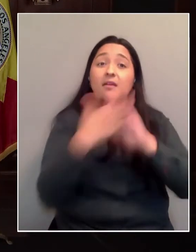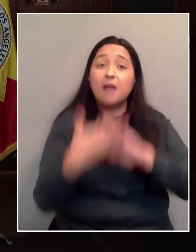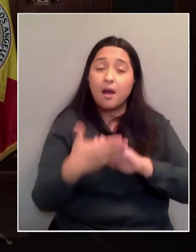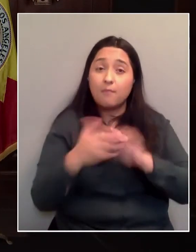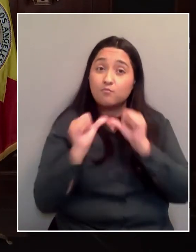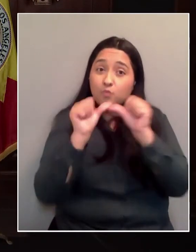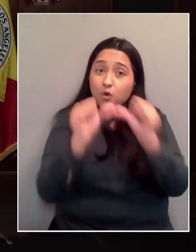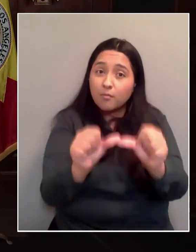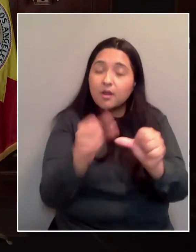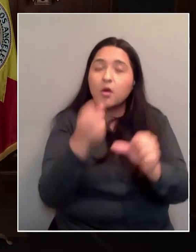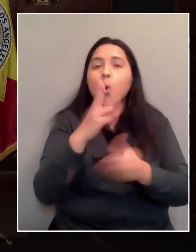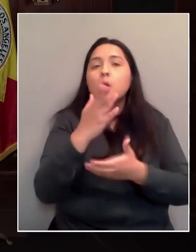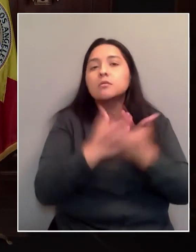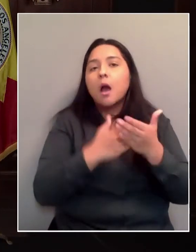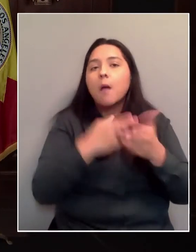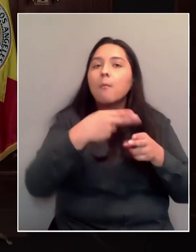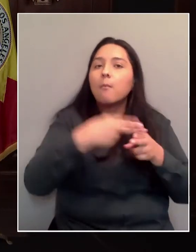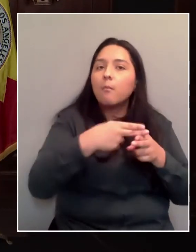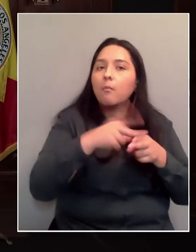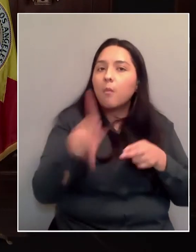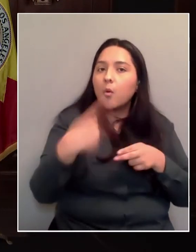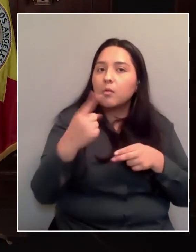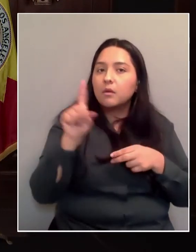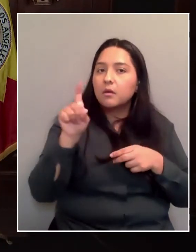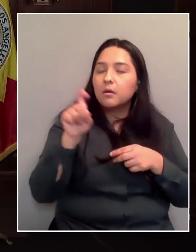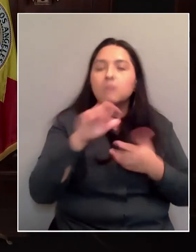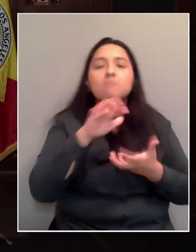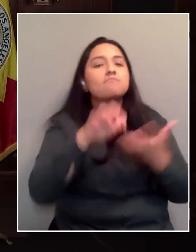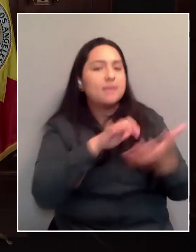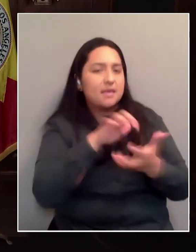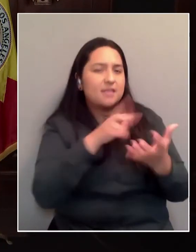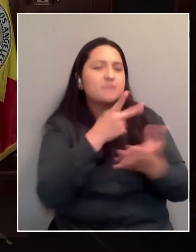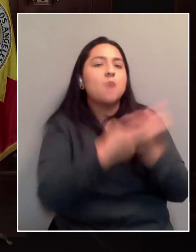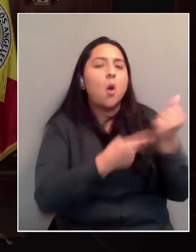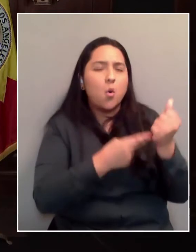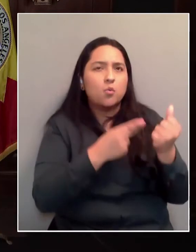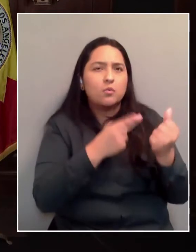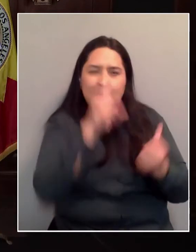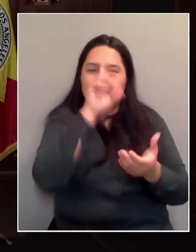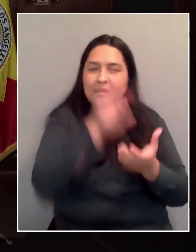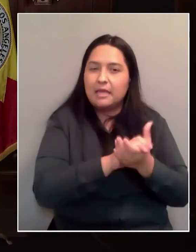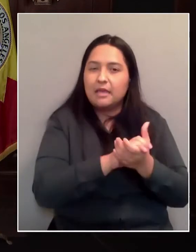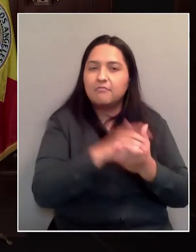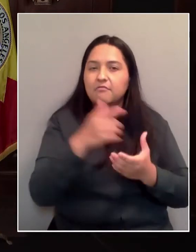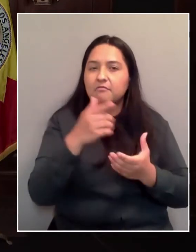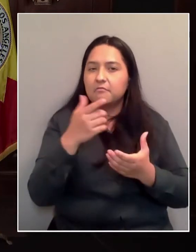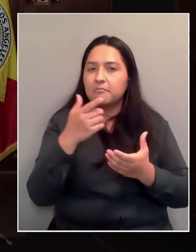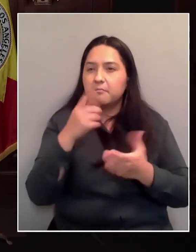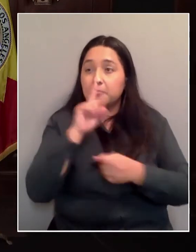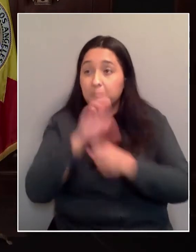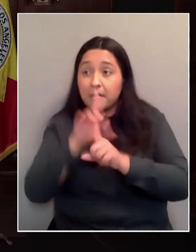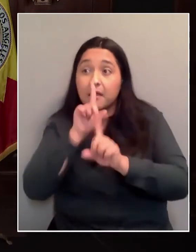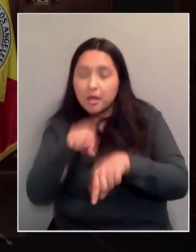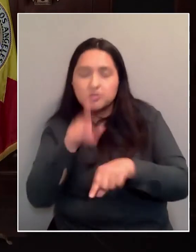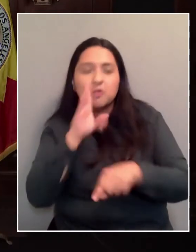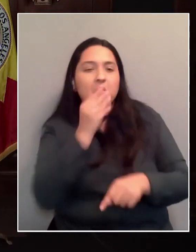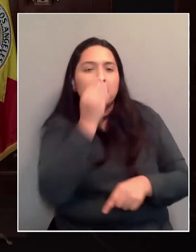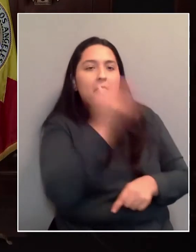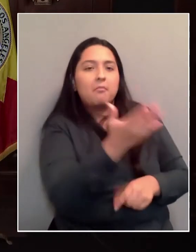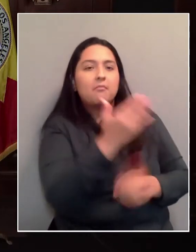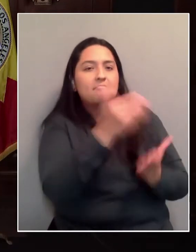interim housing? They're a mix of both, I believe. But let me follow up and I can get you a project by project list. Okay.